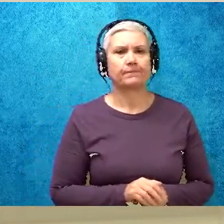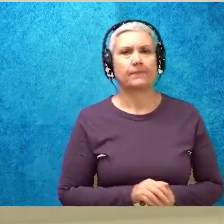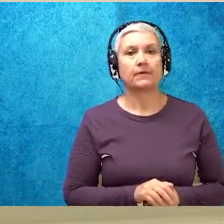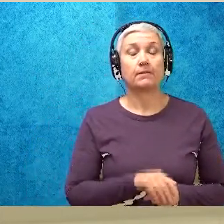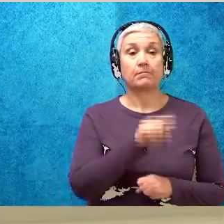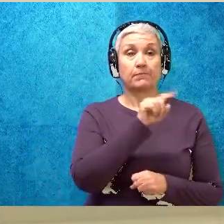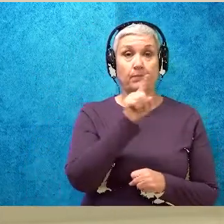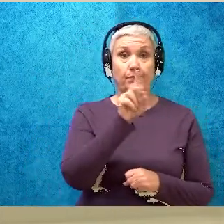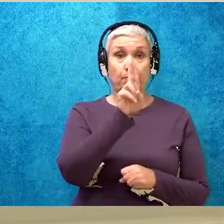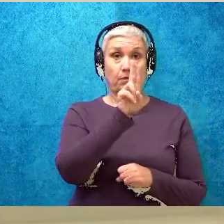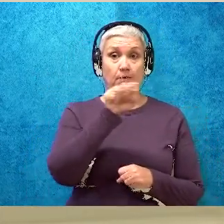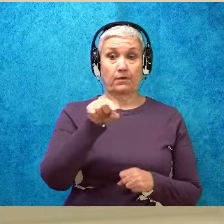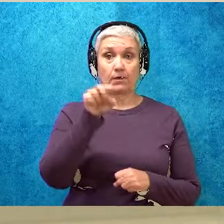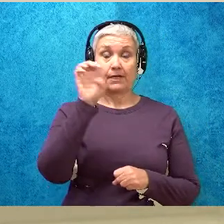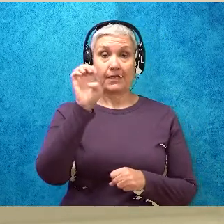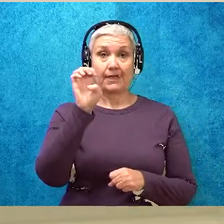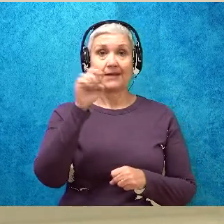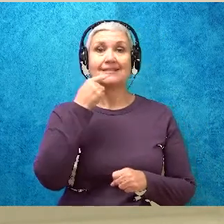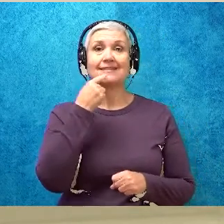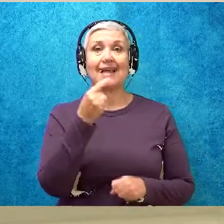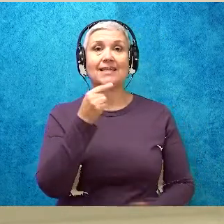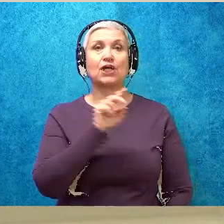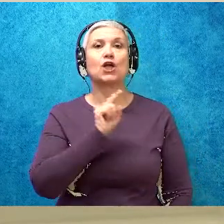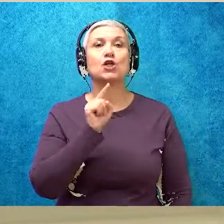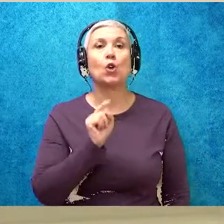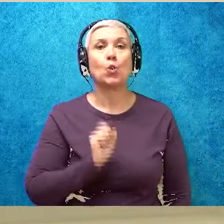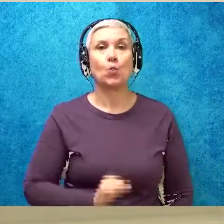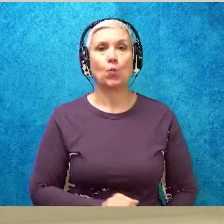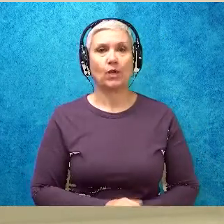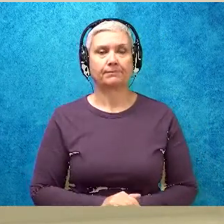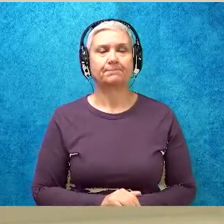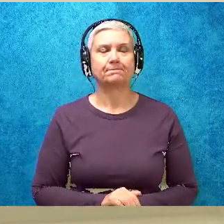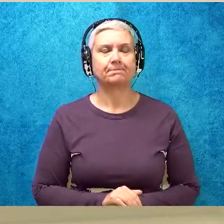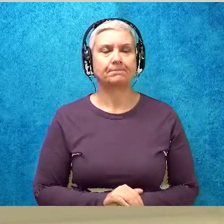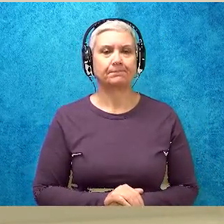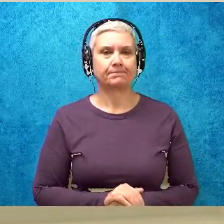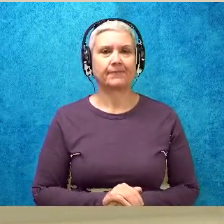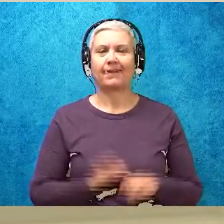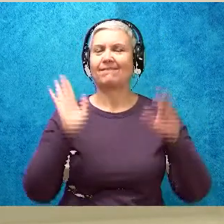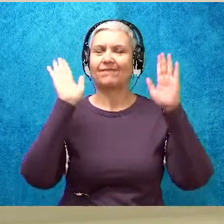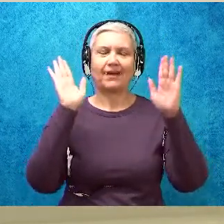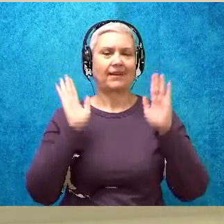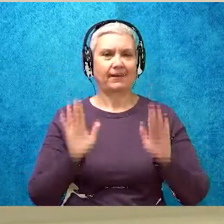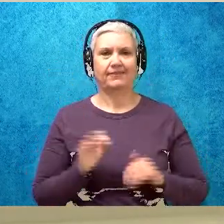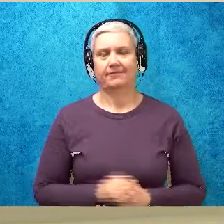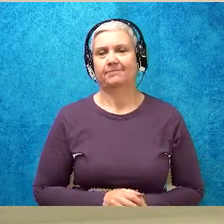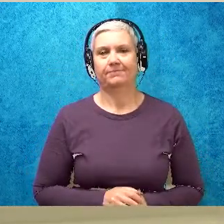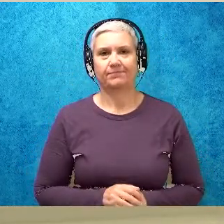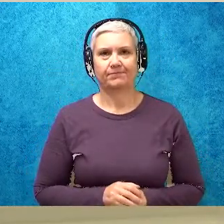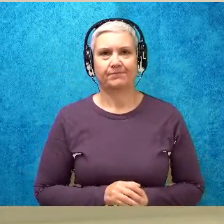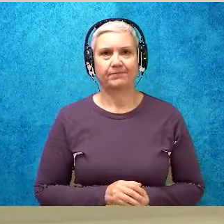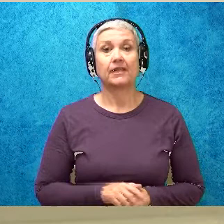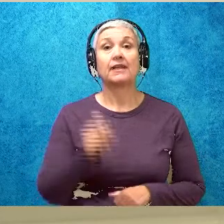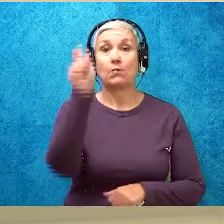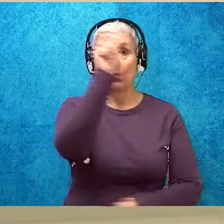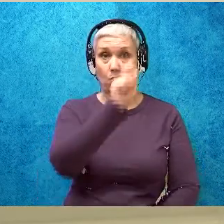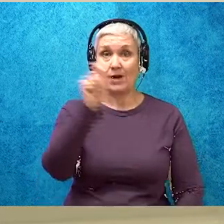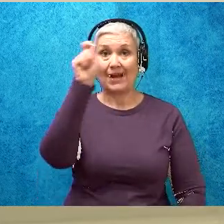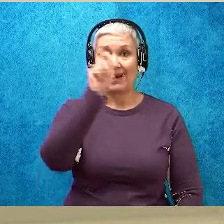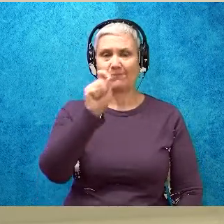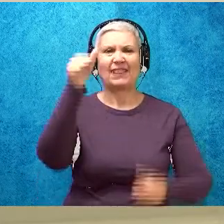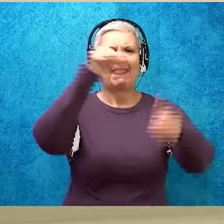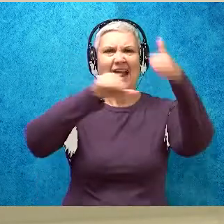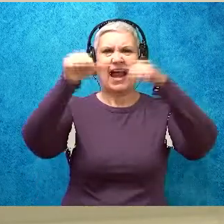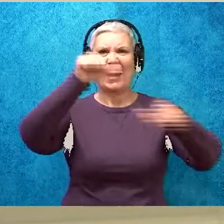U blank E says U. Fantastic. Let's air write the long